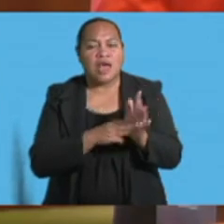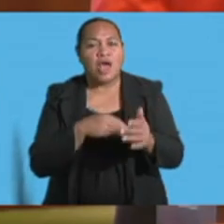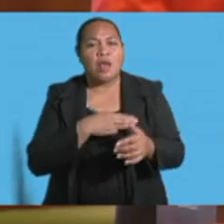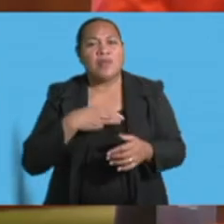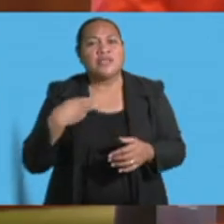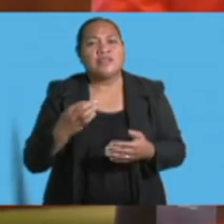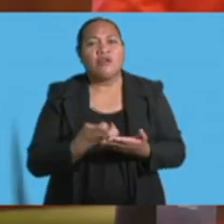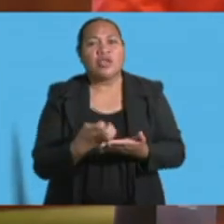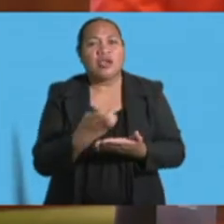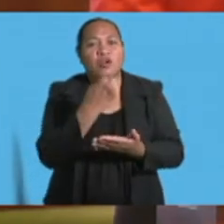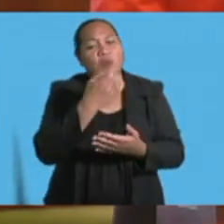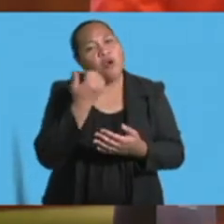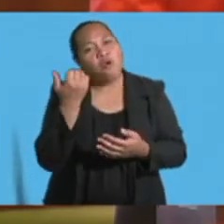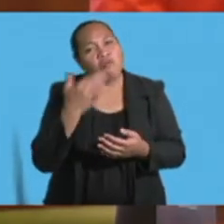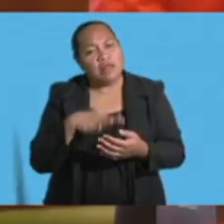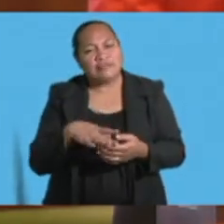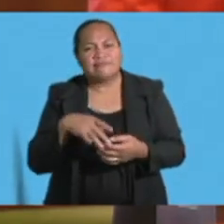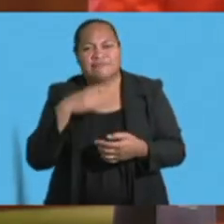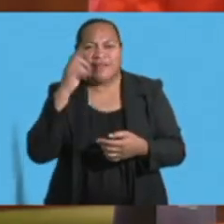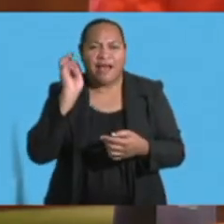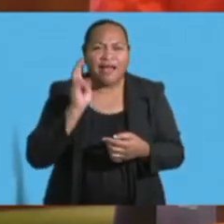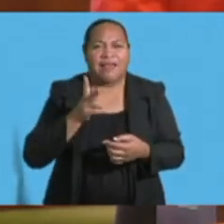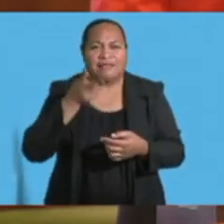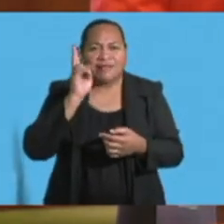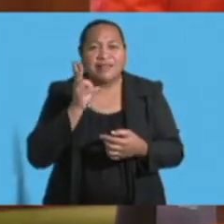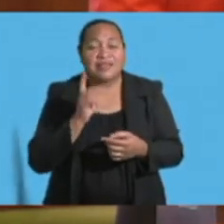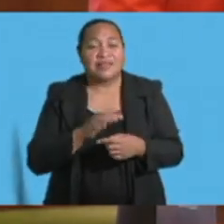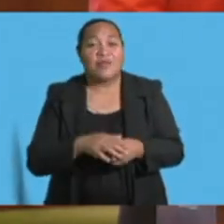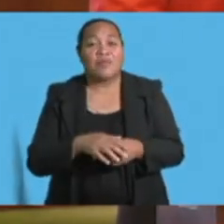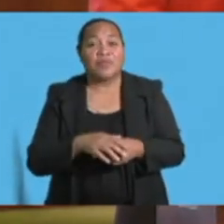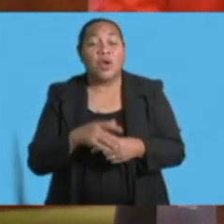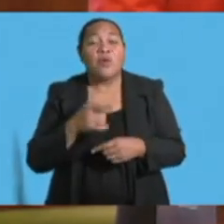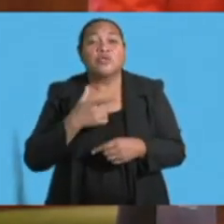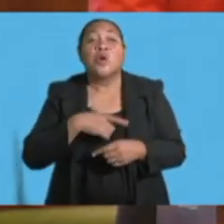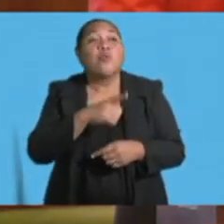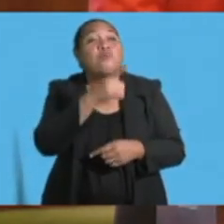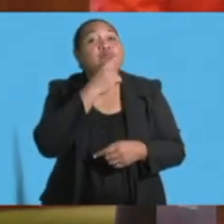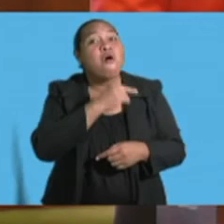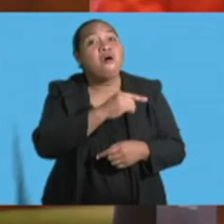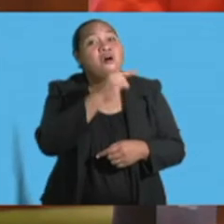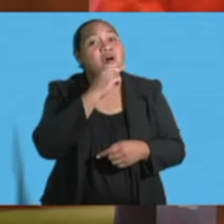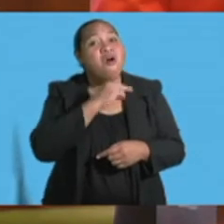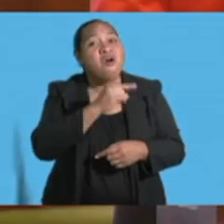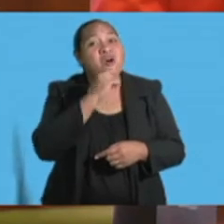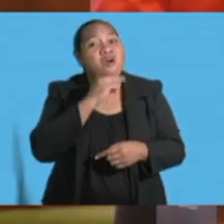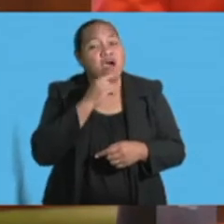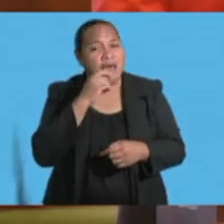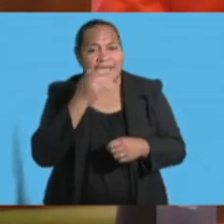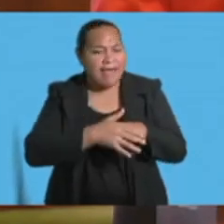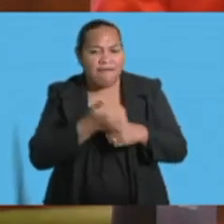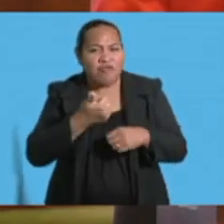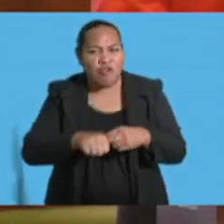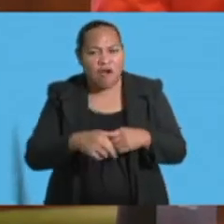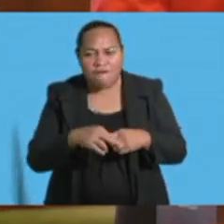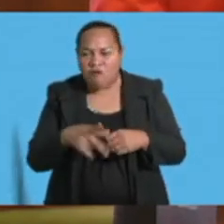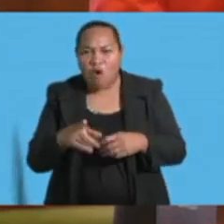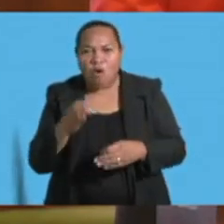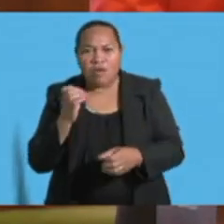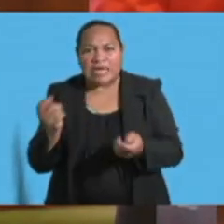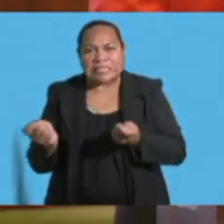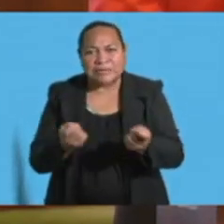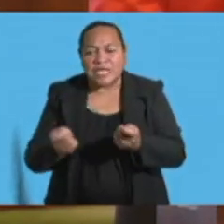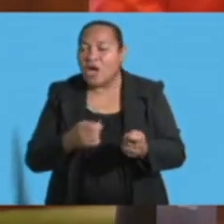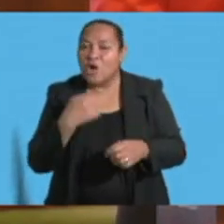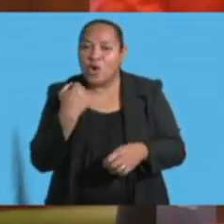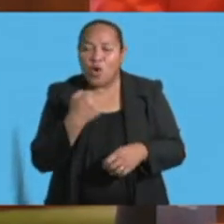for Economy have stressed time and time again, is the fact that our borrowings are never used for operational needs, but rather for much